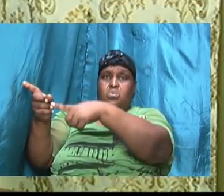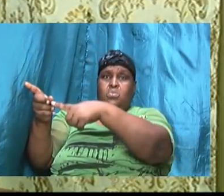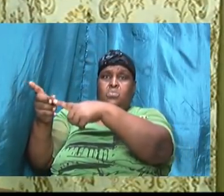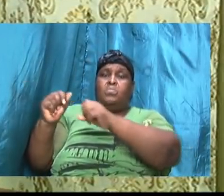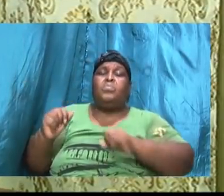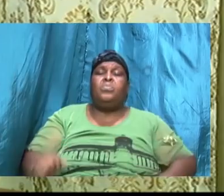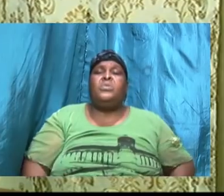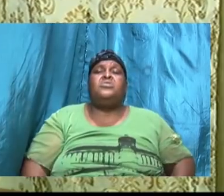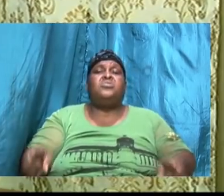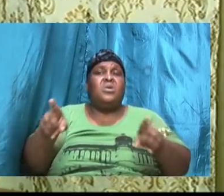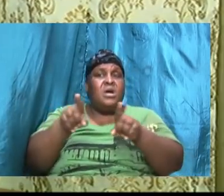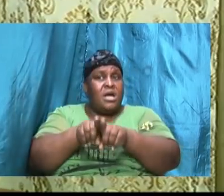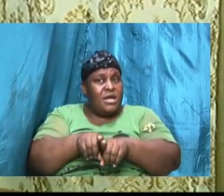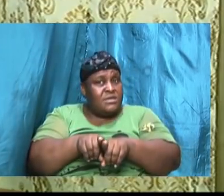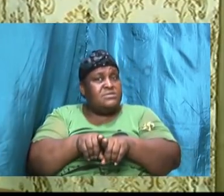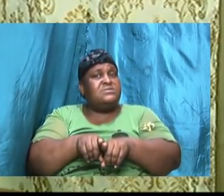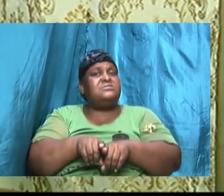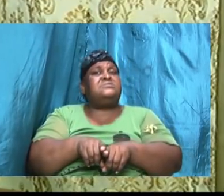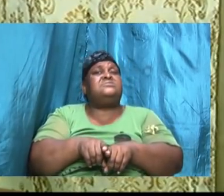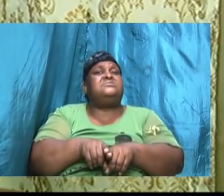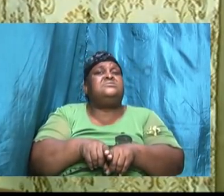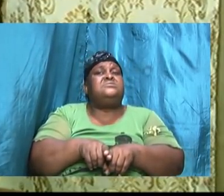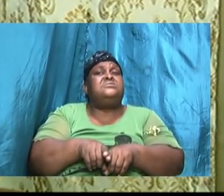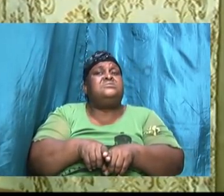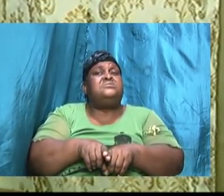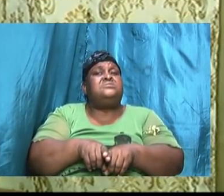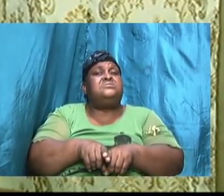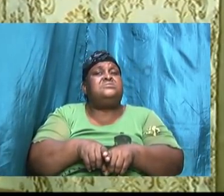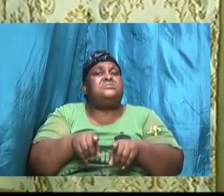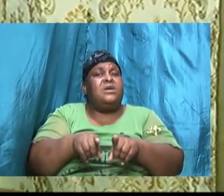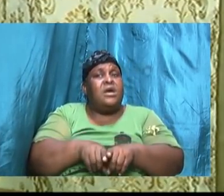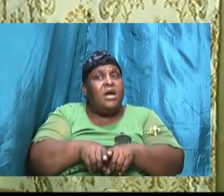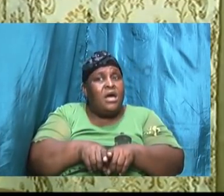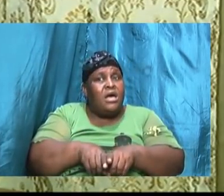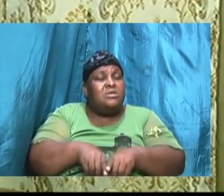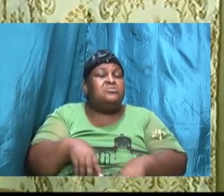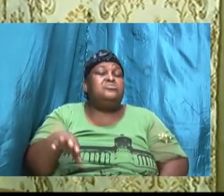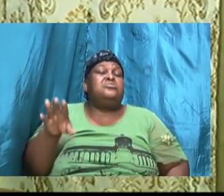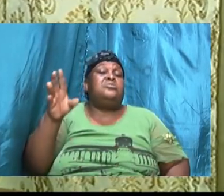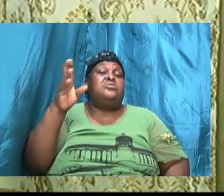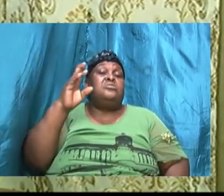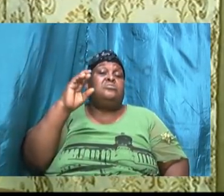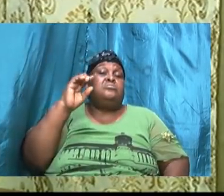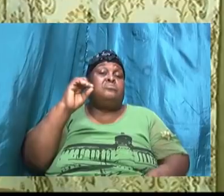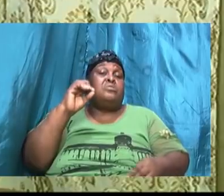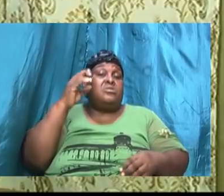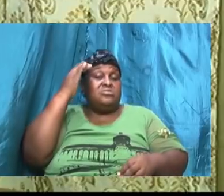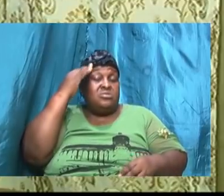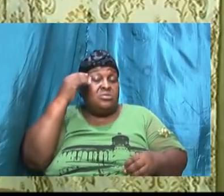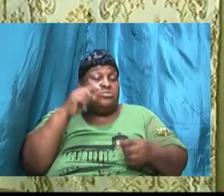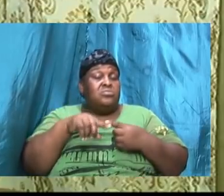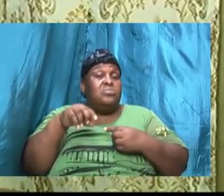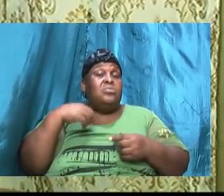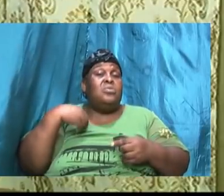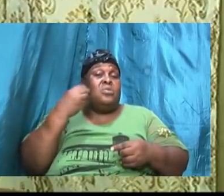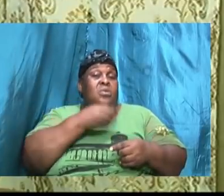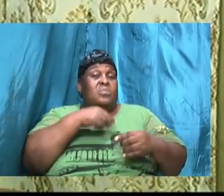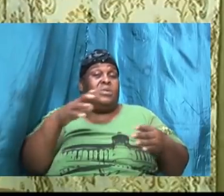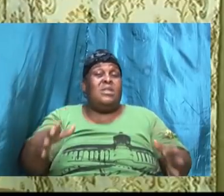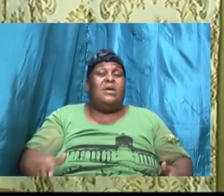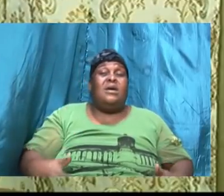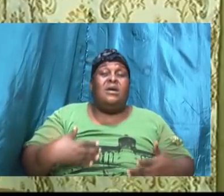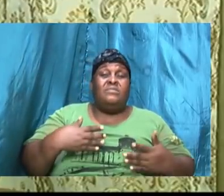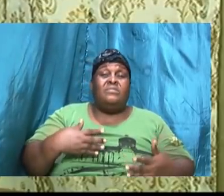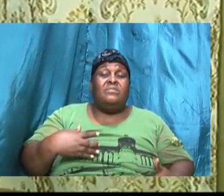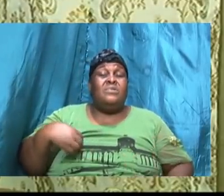so as it pertains to our entire life the minutest of things we need to say Lord I